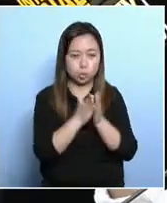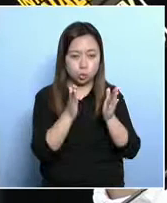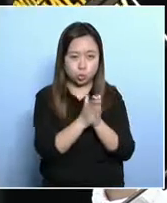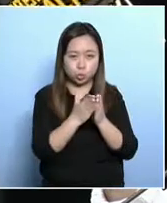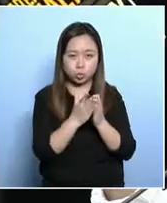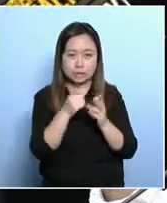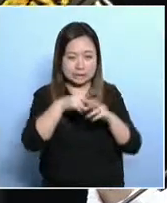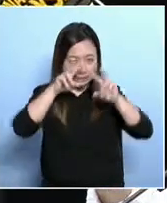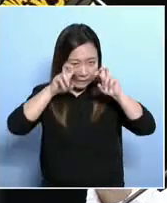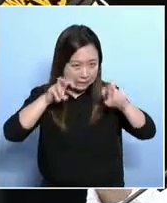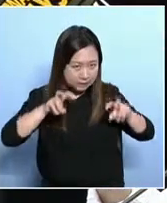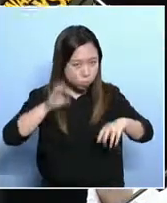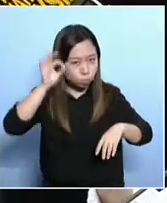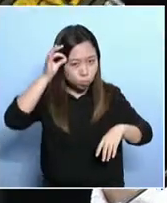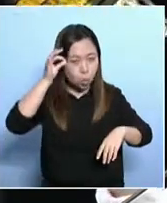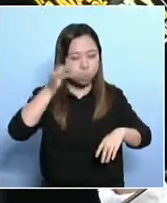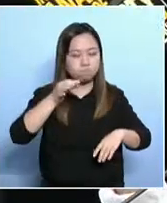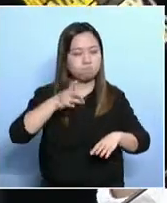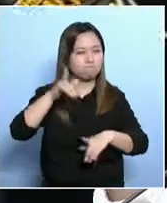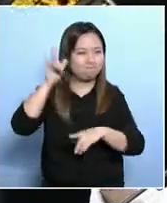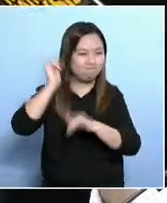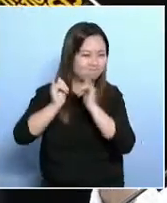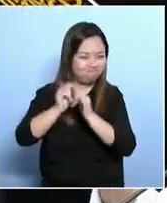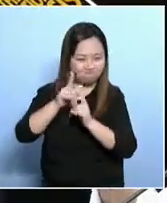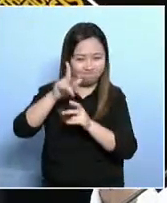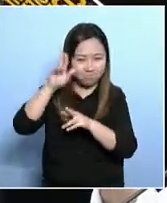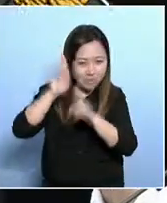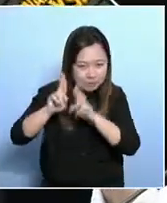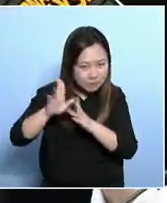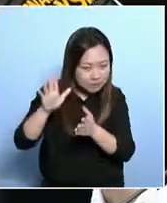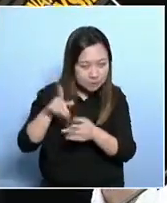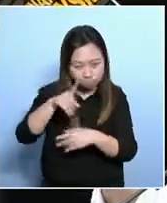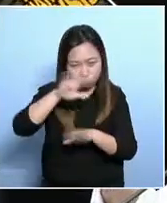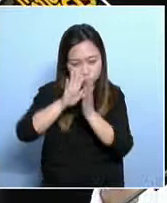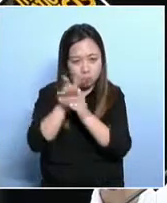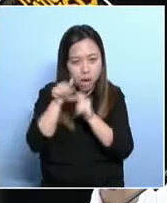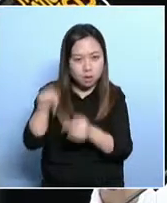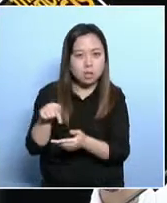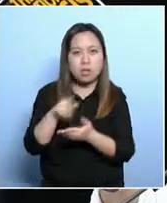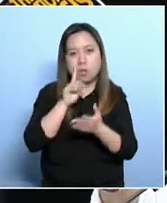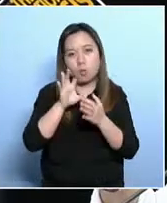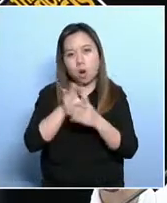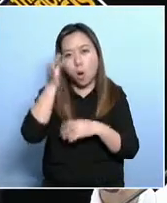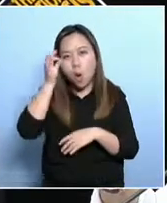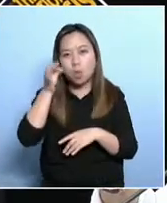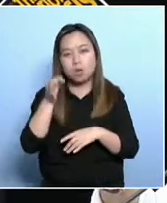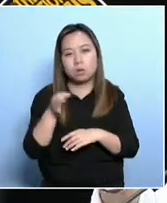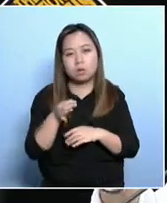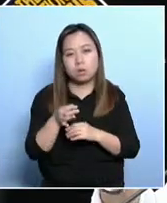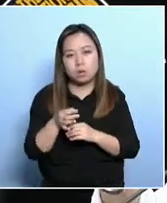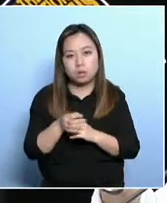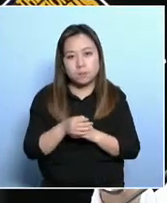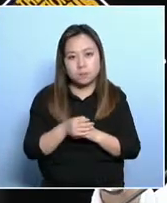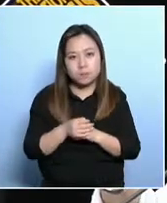wrote the book International Analysis of Poverty. Now, this is the classic work on poverty. Now, poverty